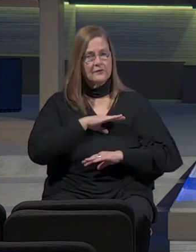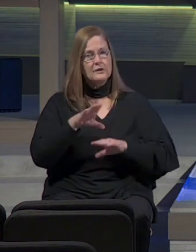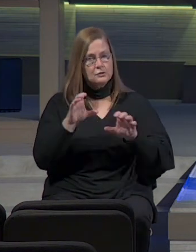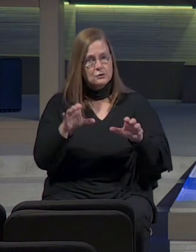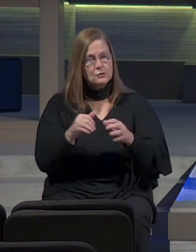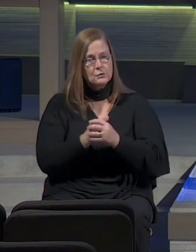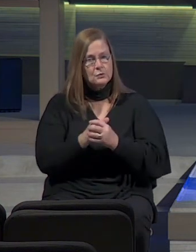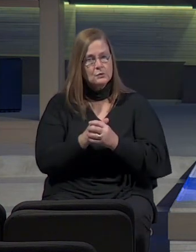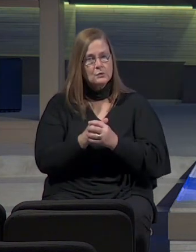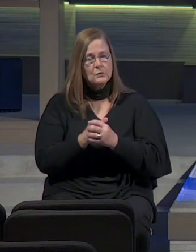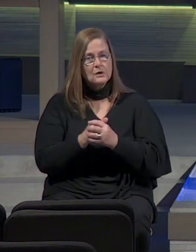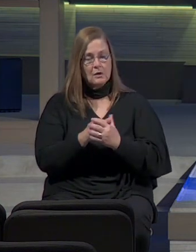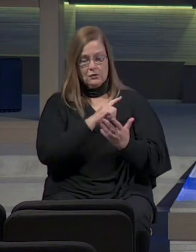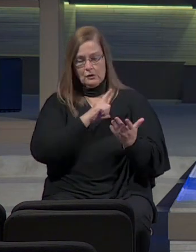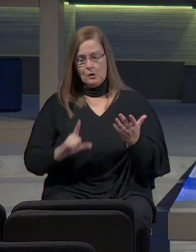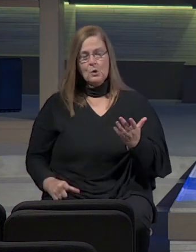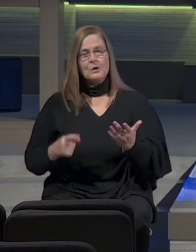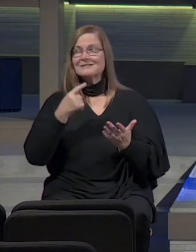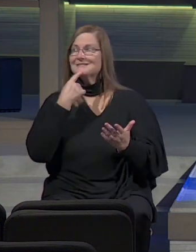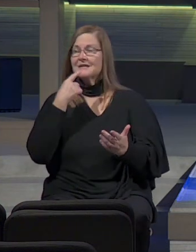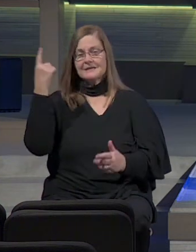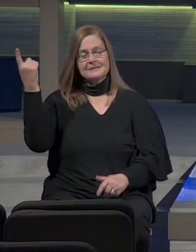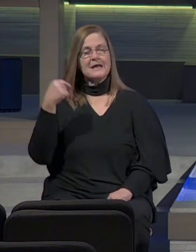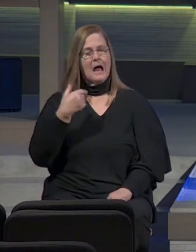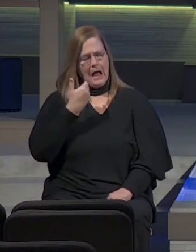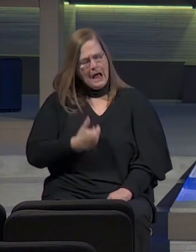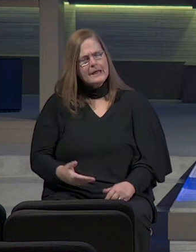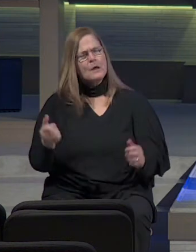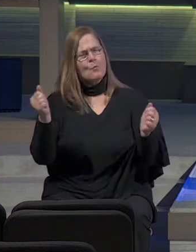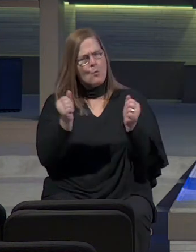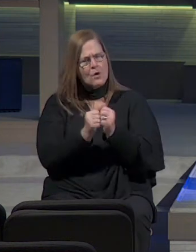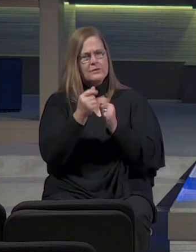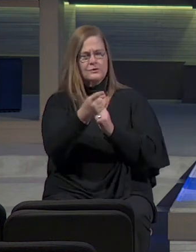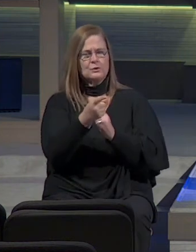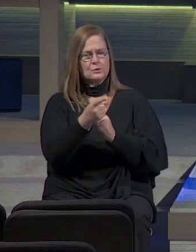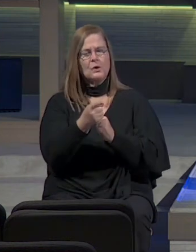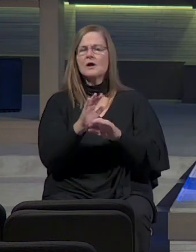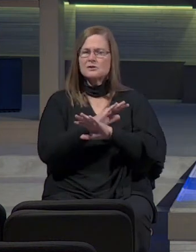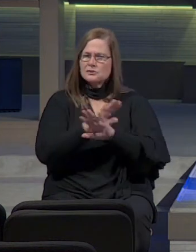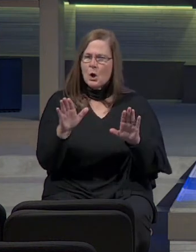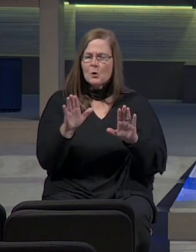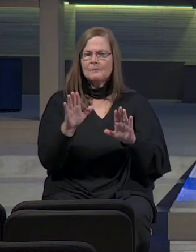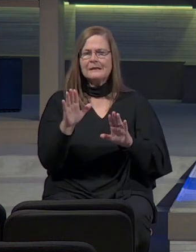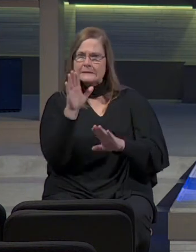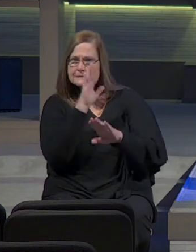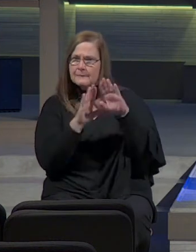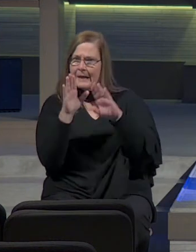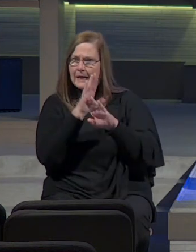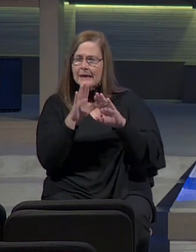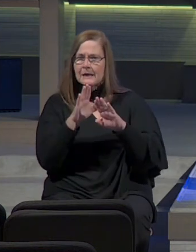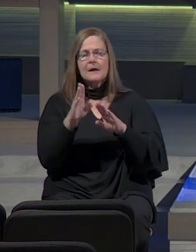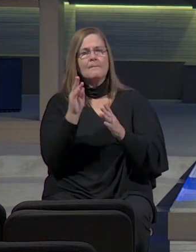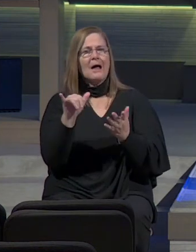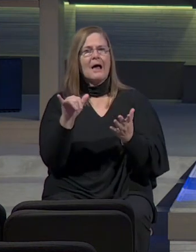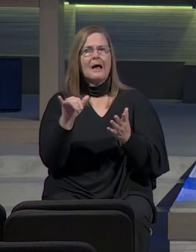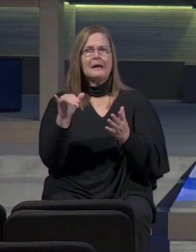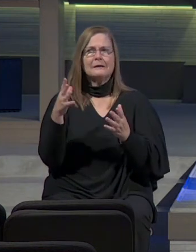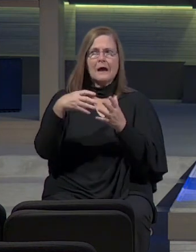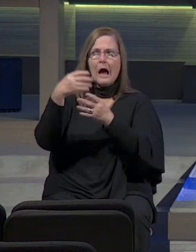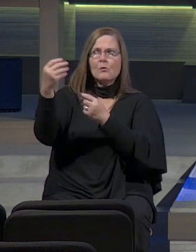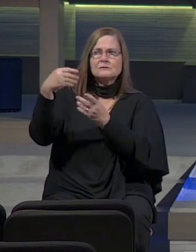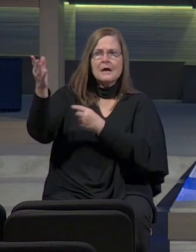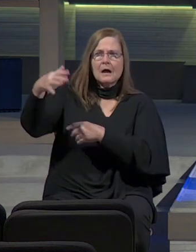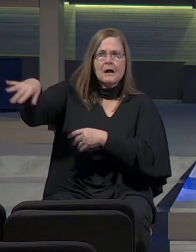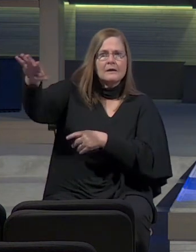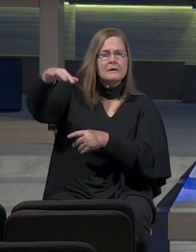do, I am with you to do it. Don't be dismayed by out there. I am